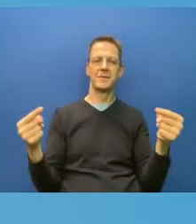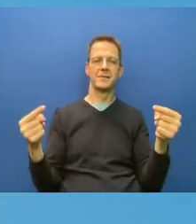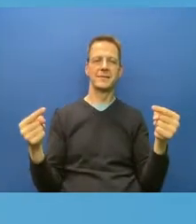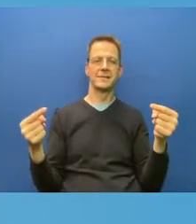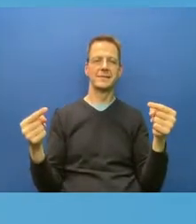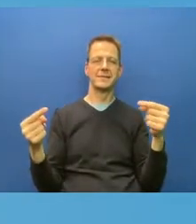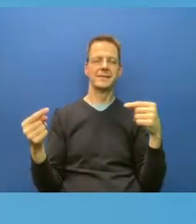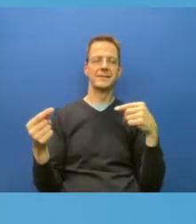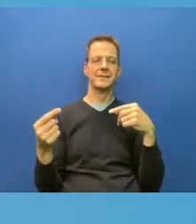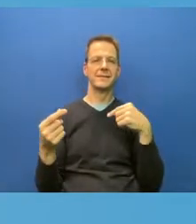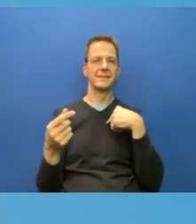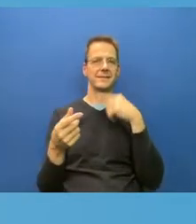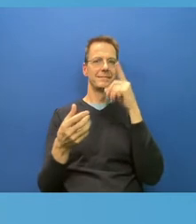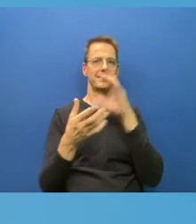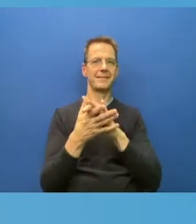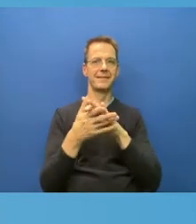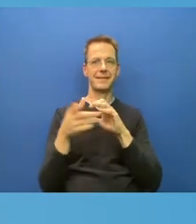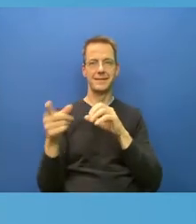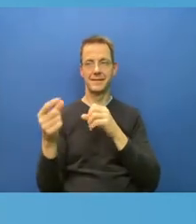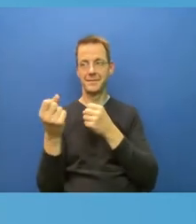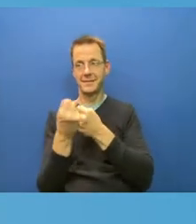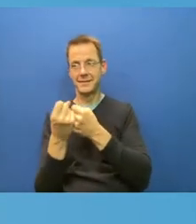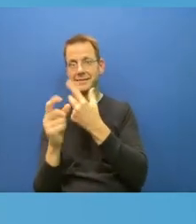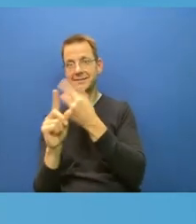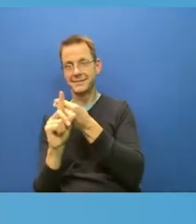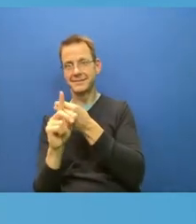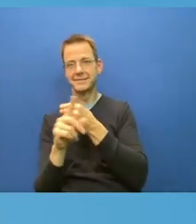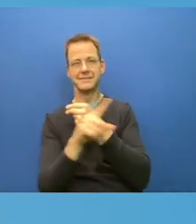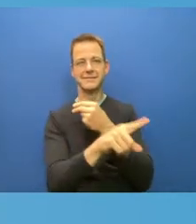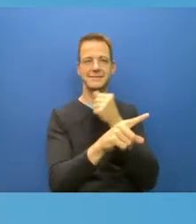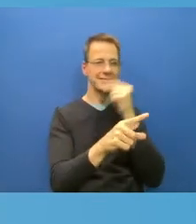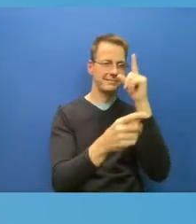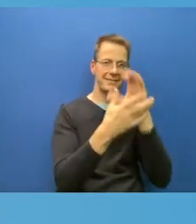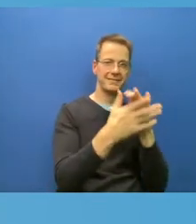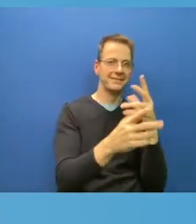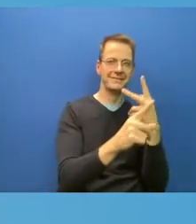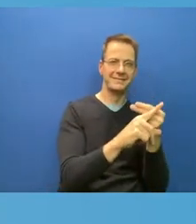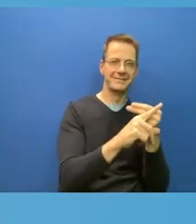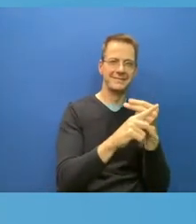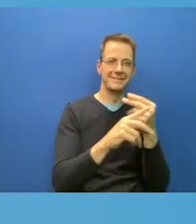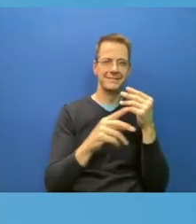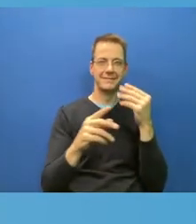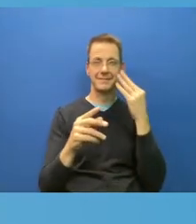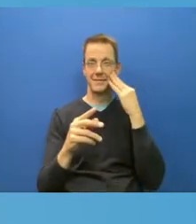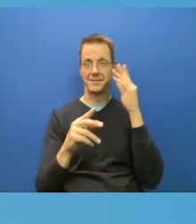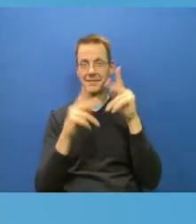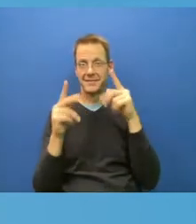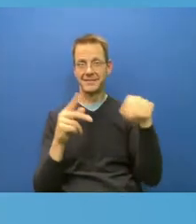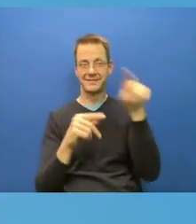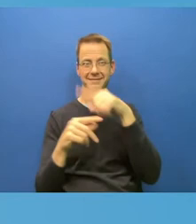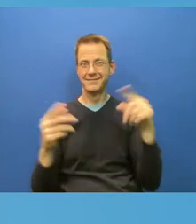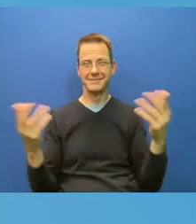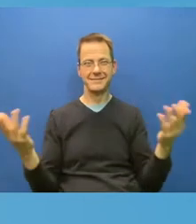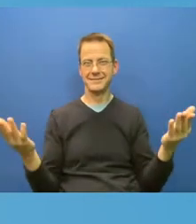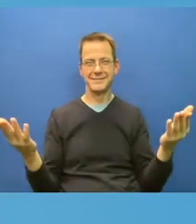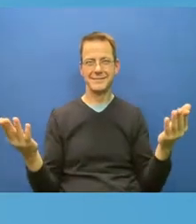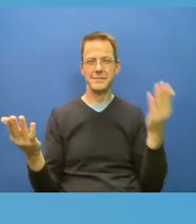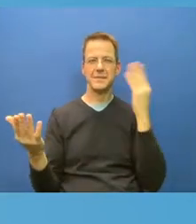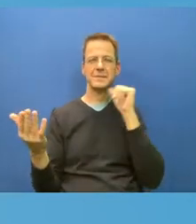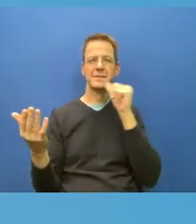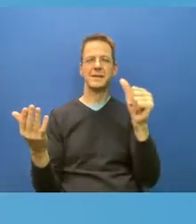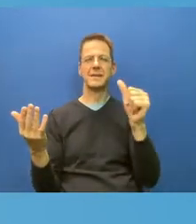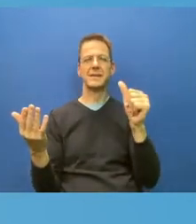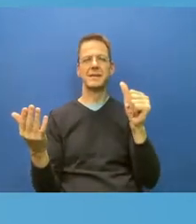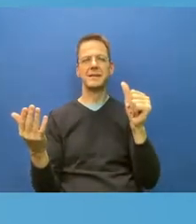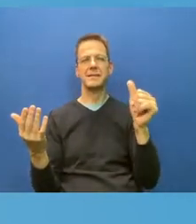incumbent upon us to pick up a phone and plead with them and ask them to do you a favor and follow